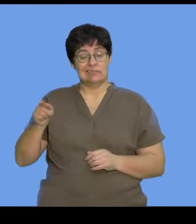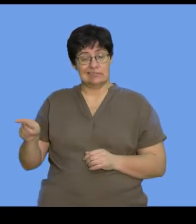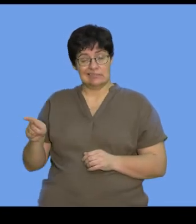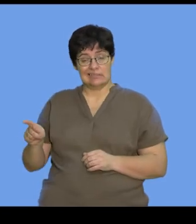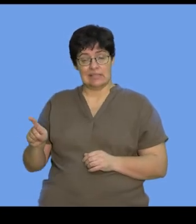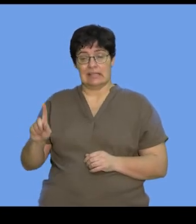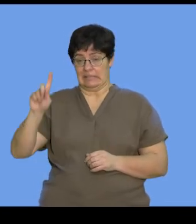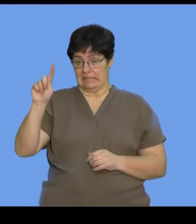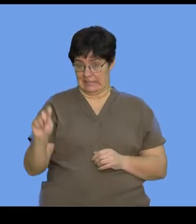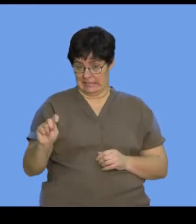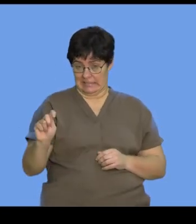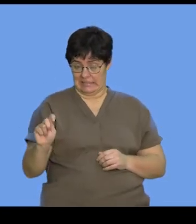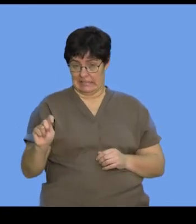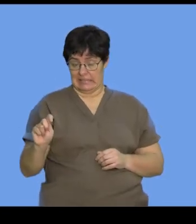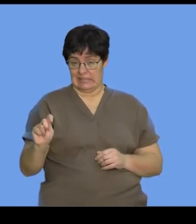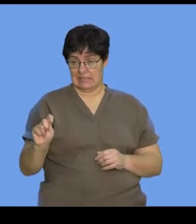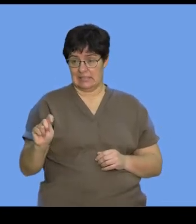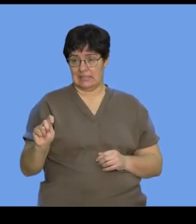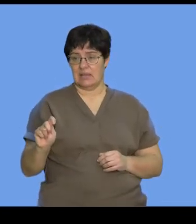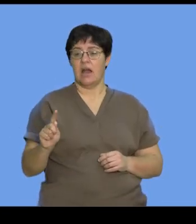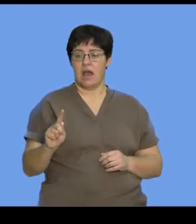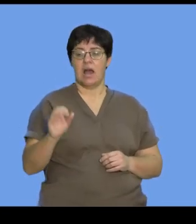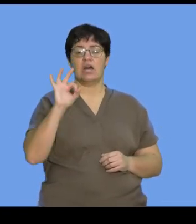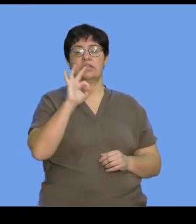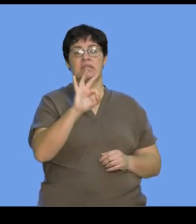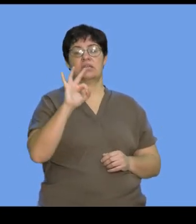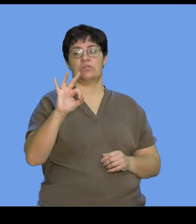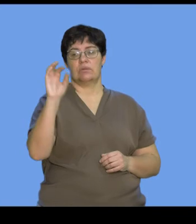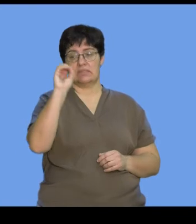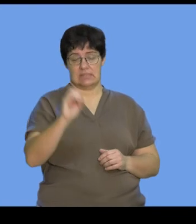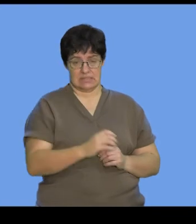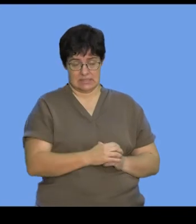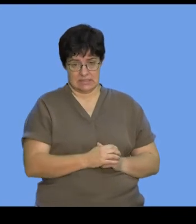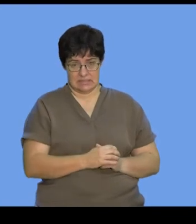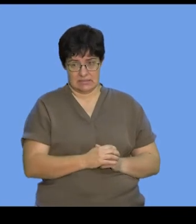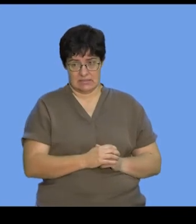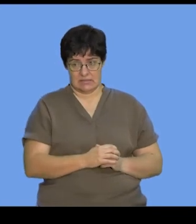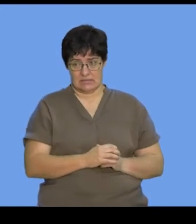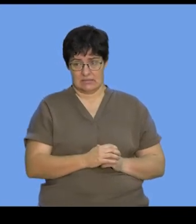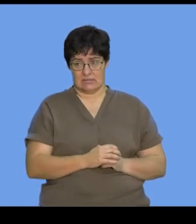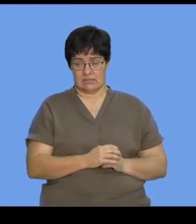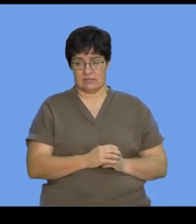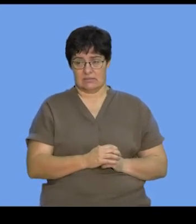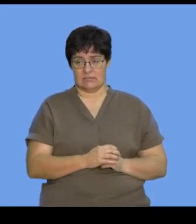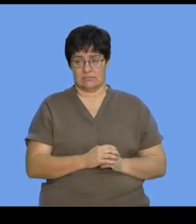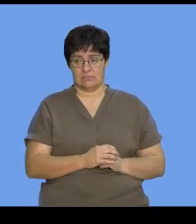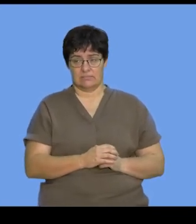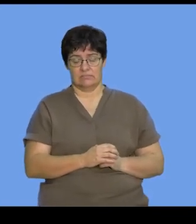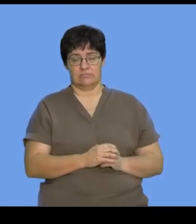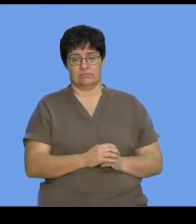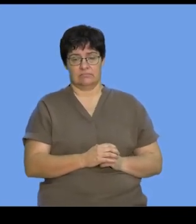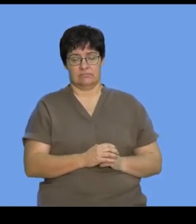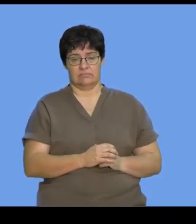here where we see that thymine is indicated as a percentage of 33%.